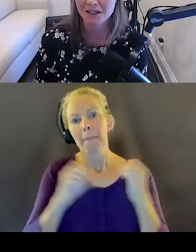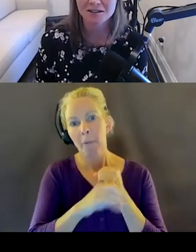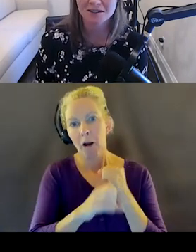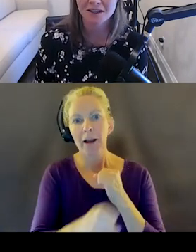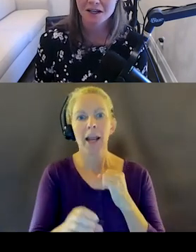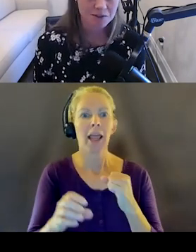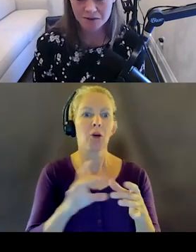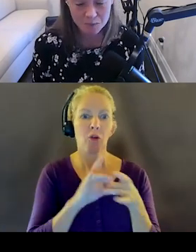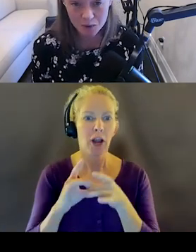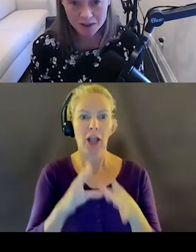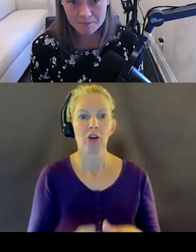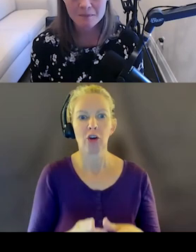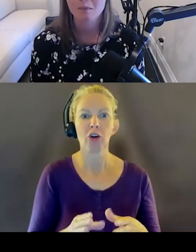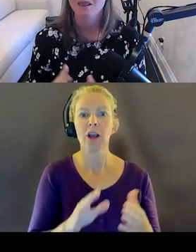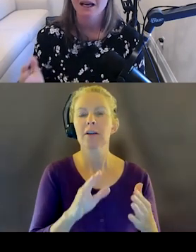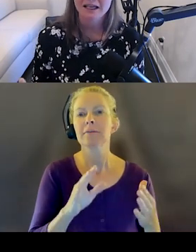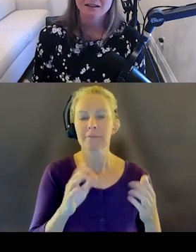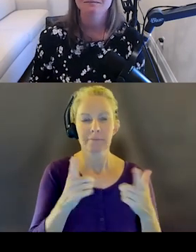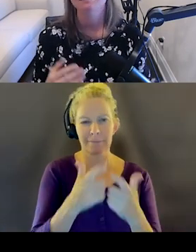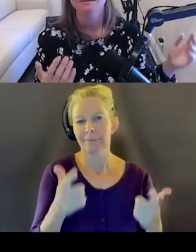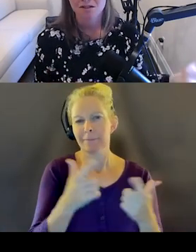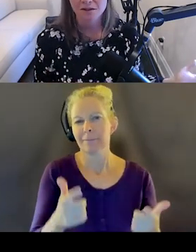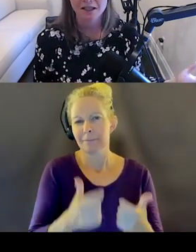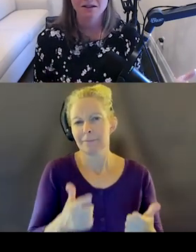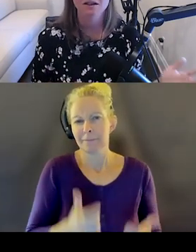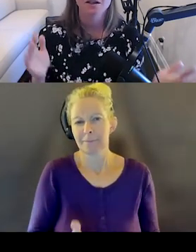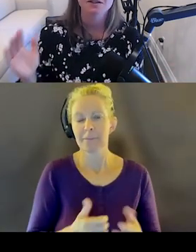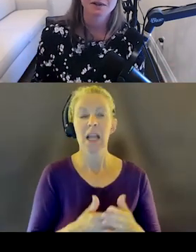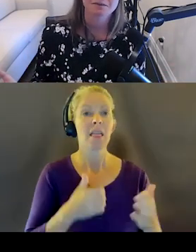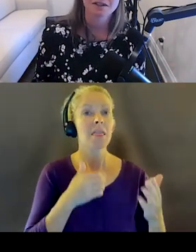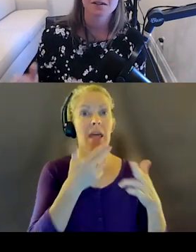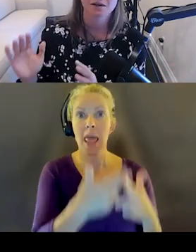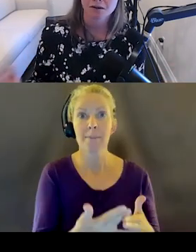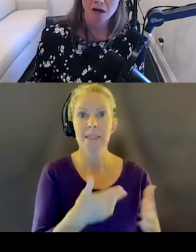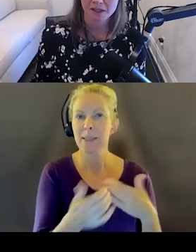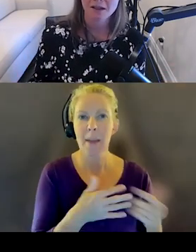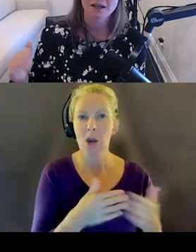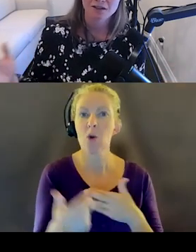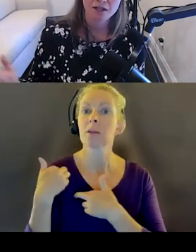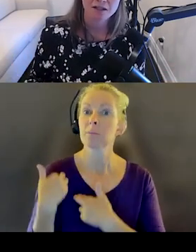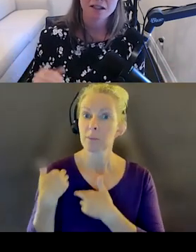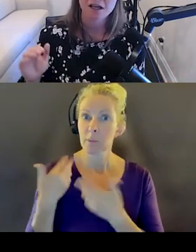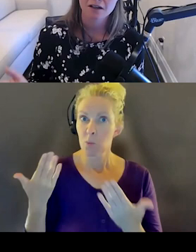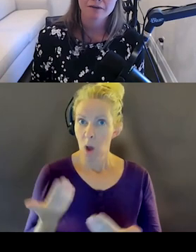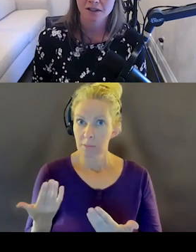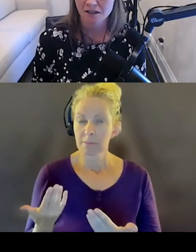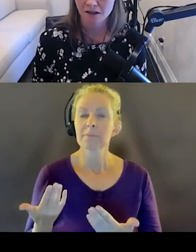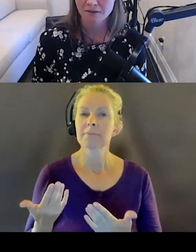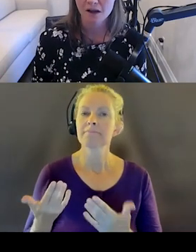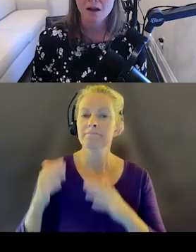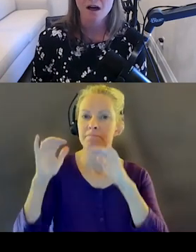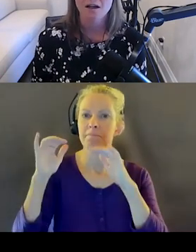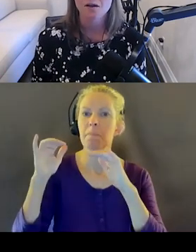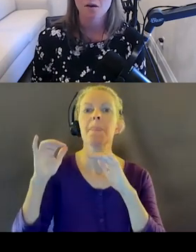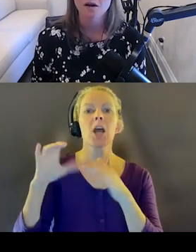community manager. I'm sure there's more. Again, it doesn't really matter. Your responsibilities are about copy and strategy and governance